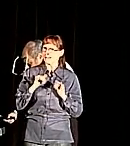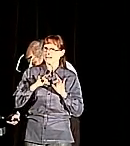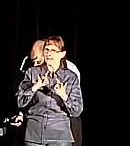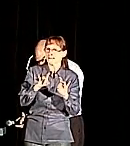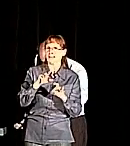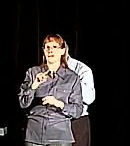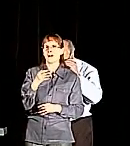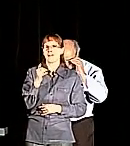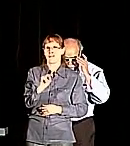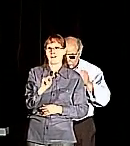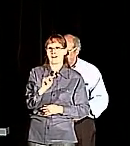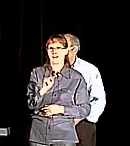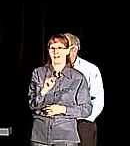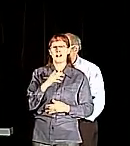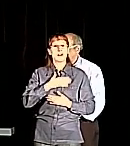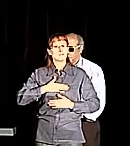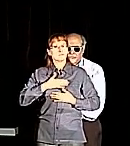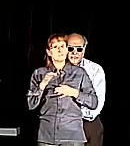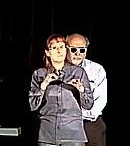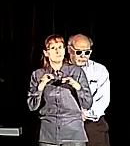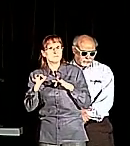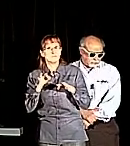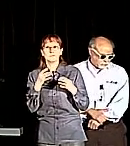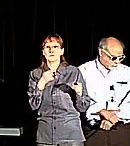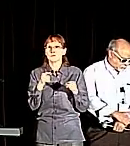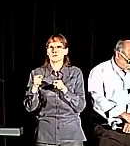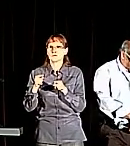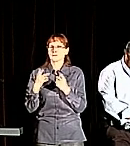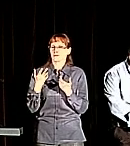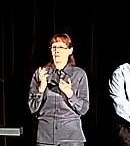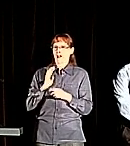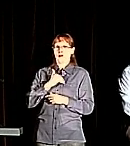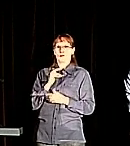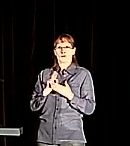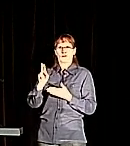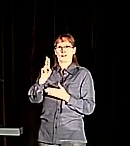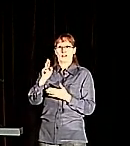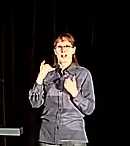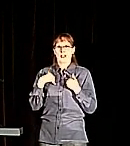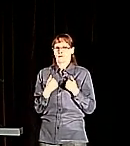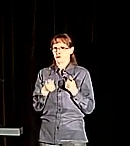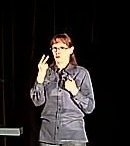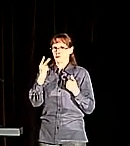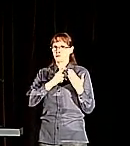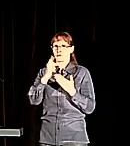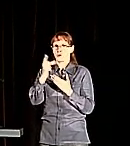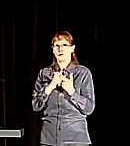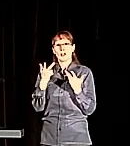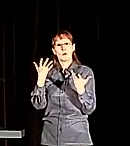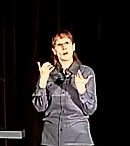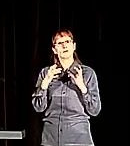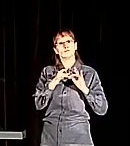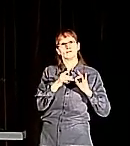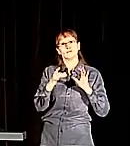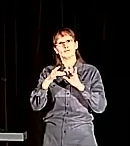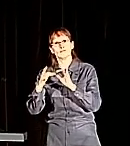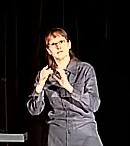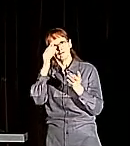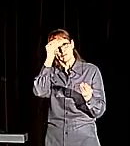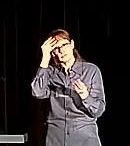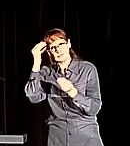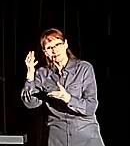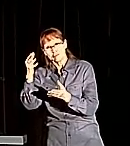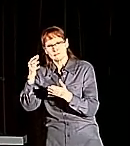to talk about what we're doing at Boston University. We have two different projects that I'm going to talk about. First is the ASL Clear Project.